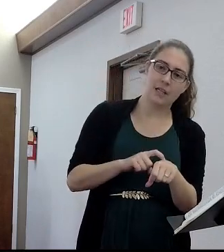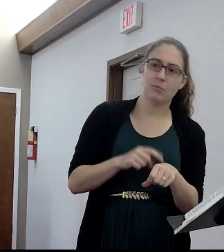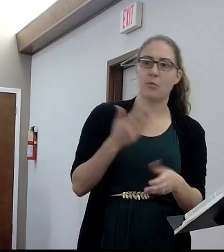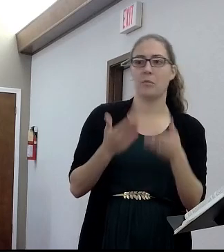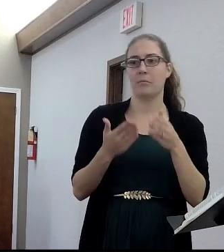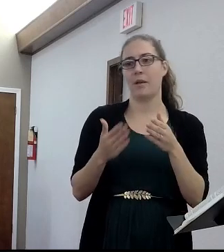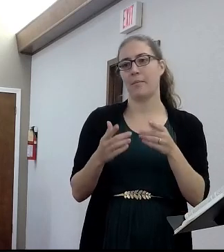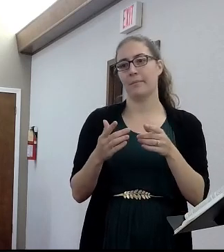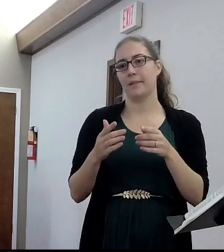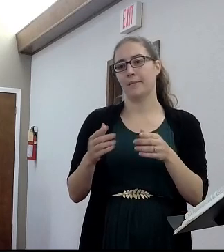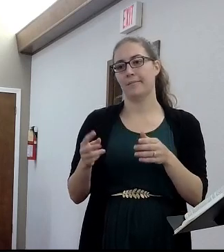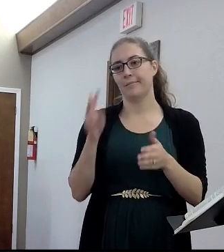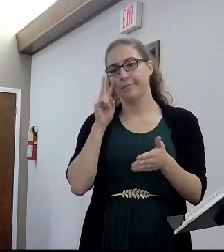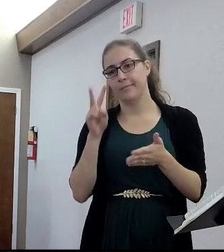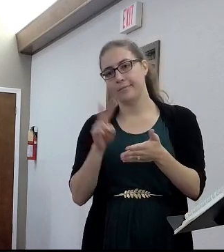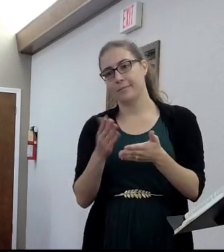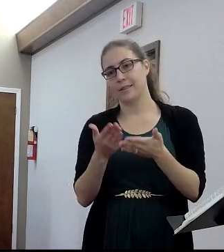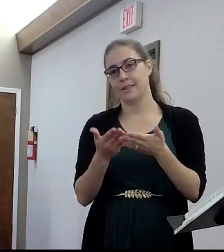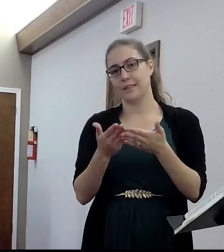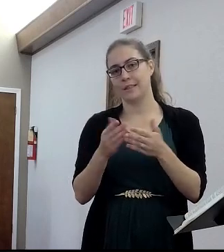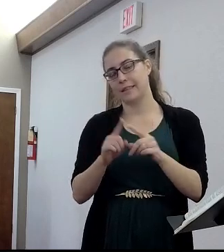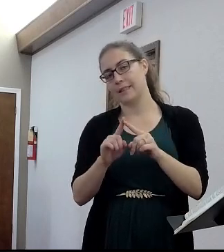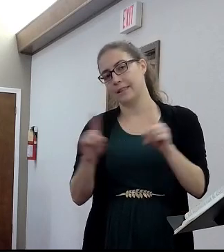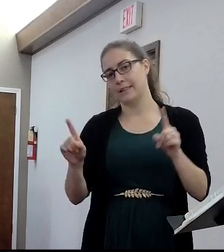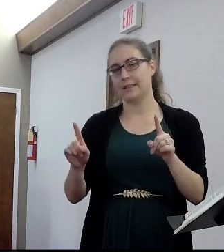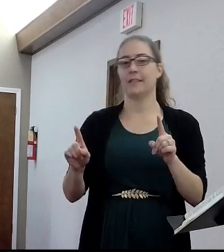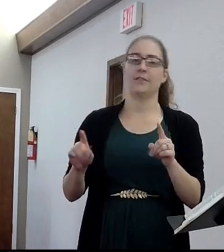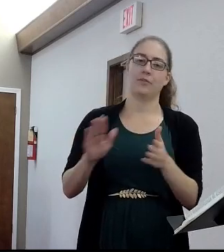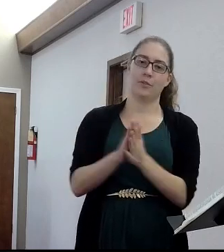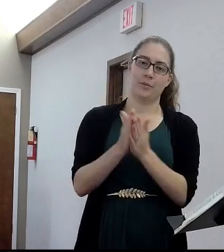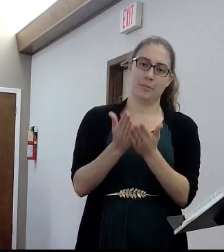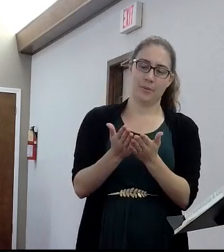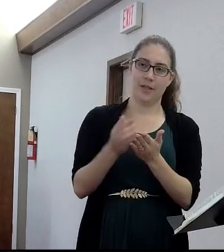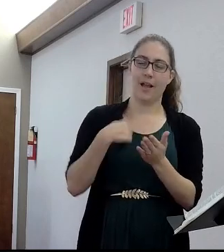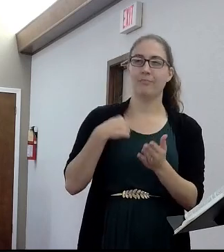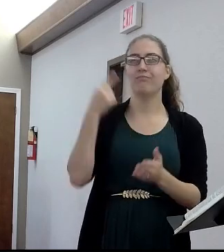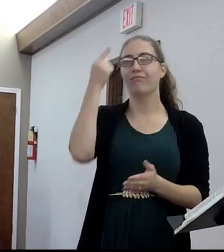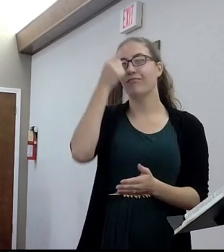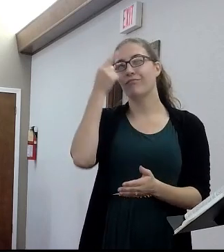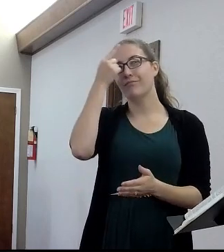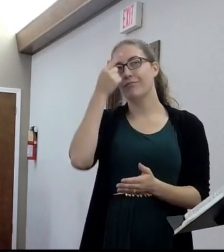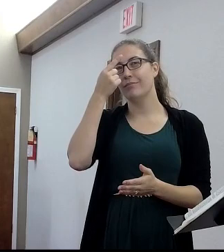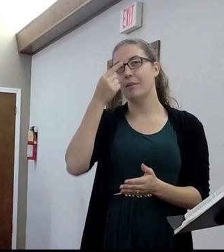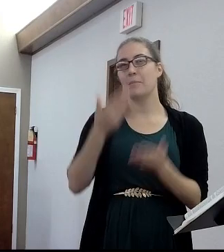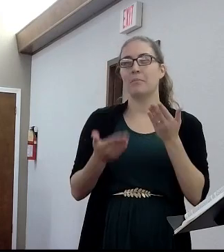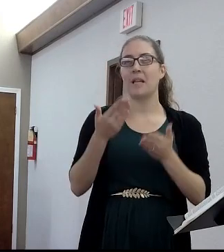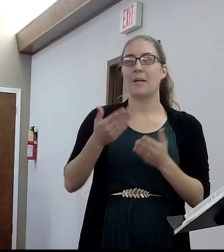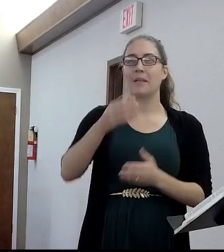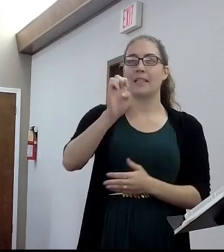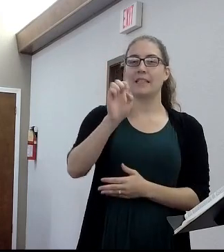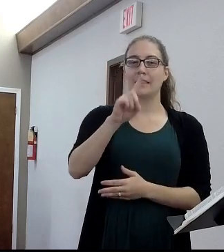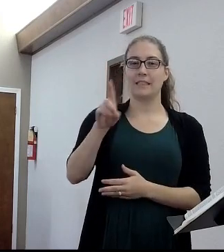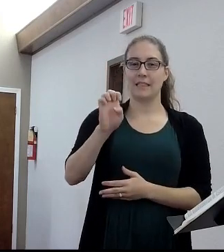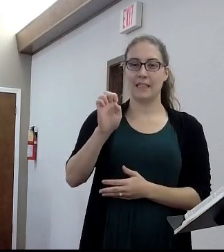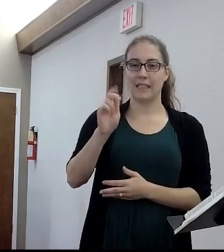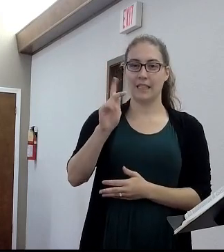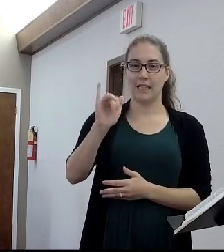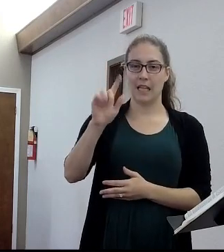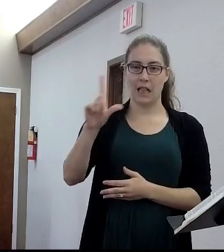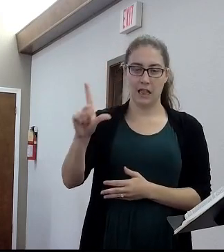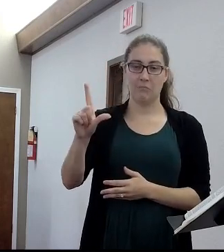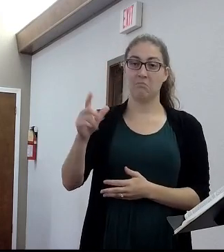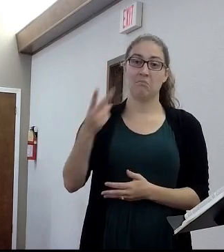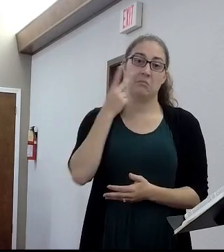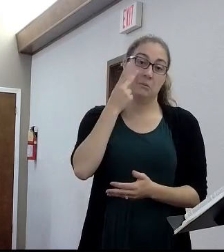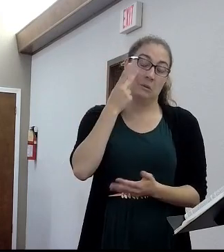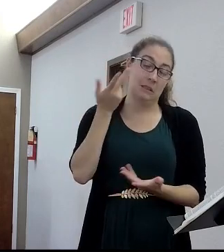my mind was kind of on Ezekiel, but I don't know if that's just because I'm reading in it or if because that's where we'll do Sunday